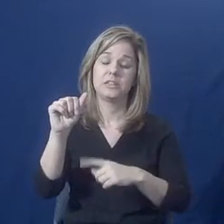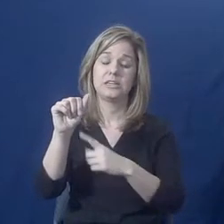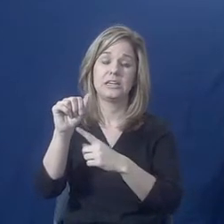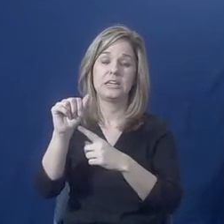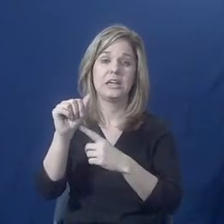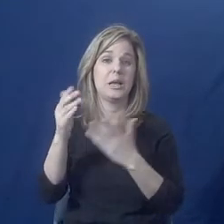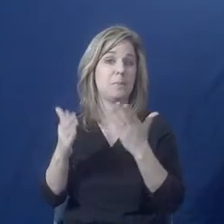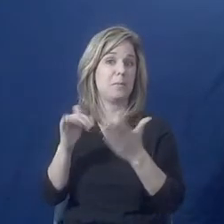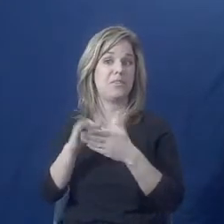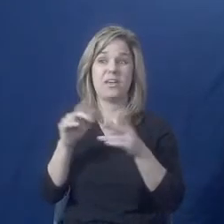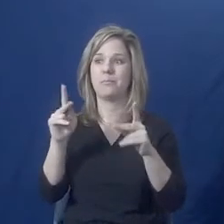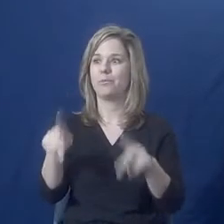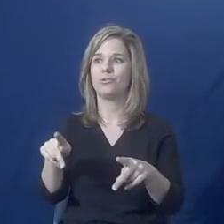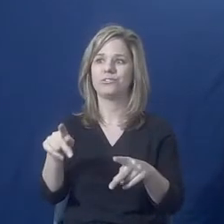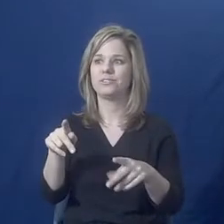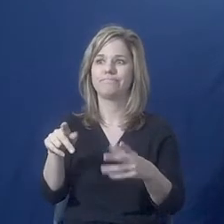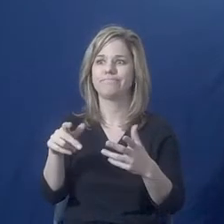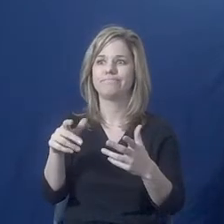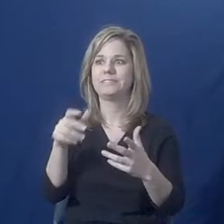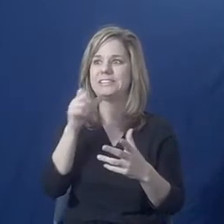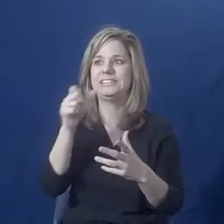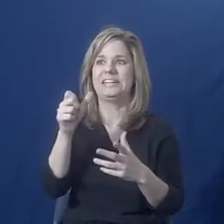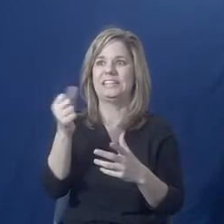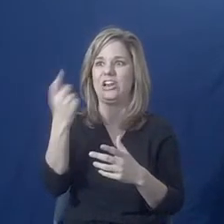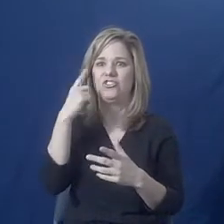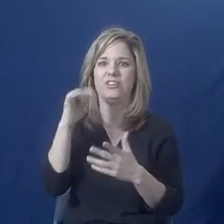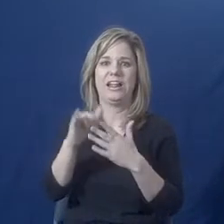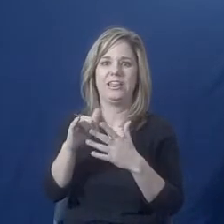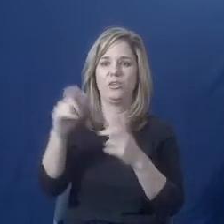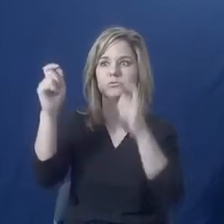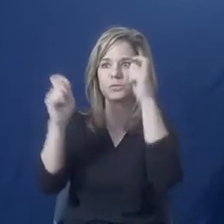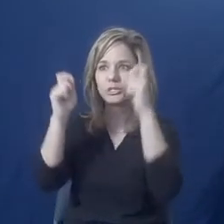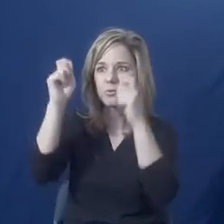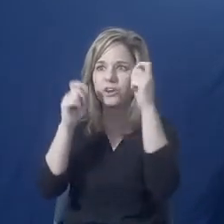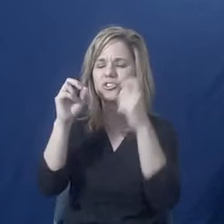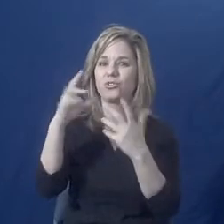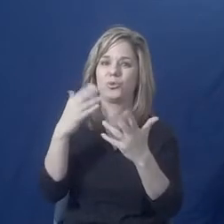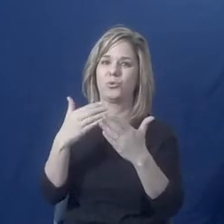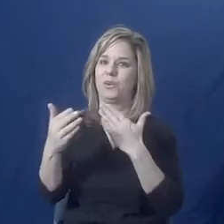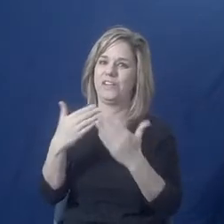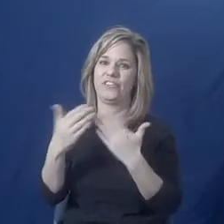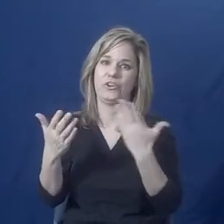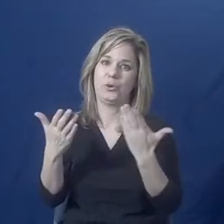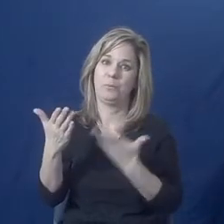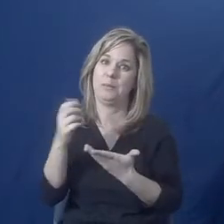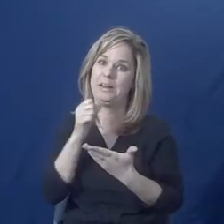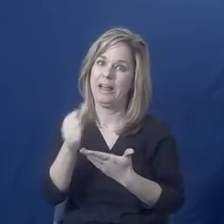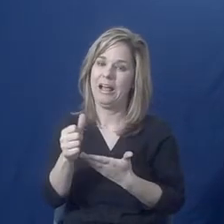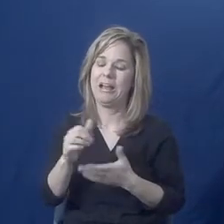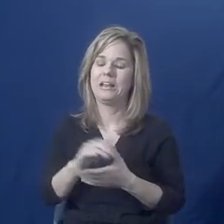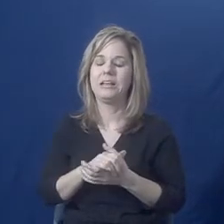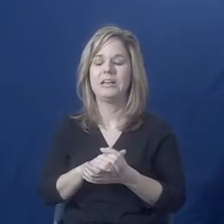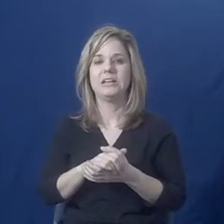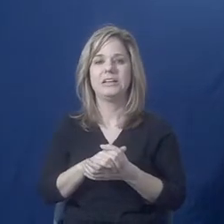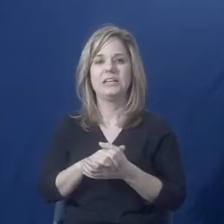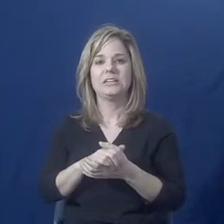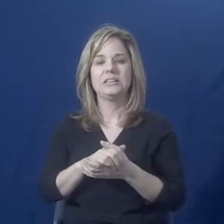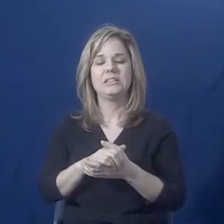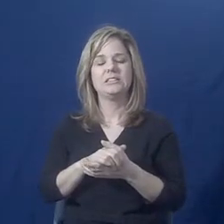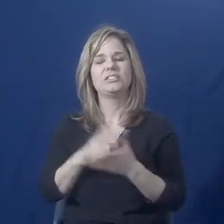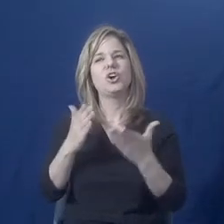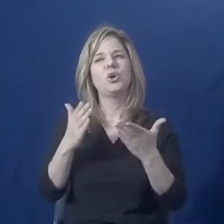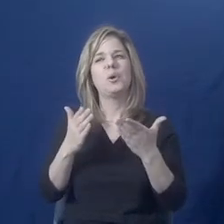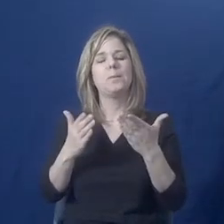pick up on social cues. And so you may not, there may be something that the abuser does every